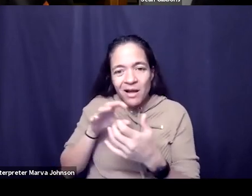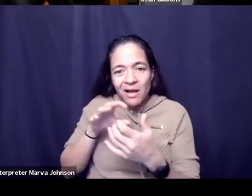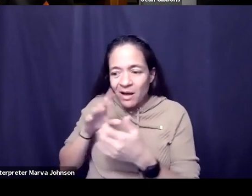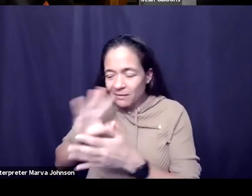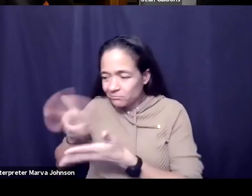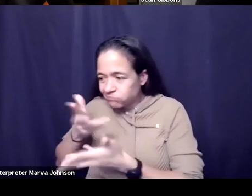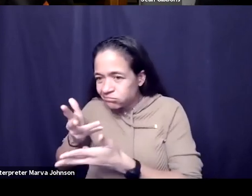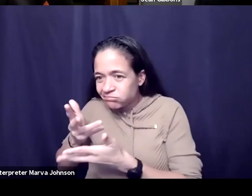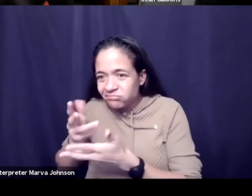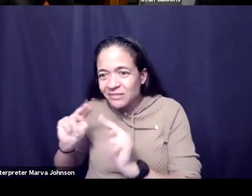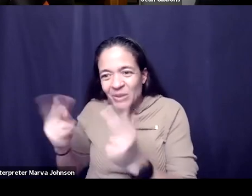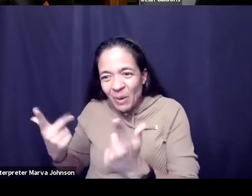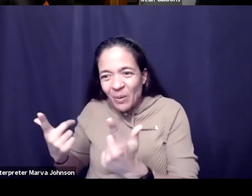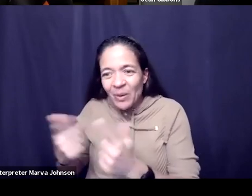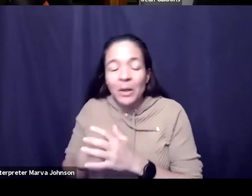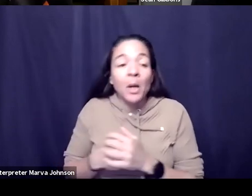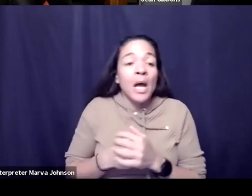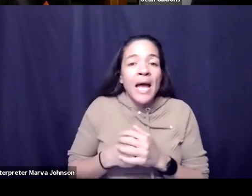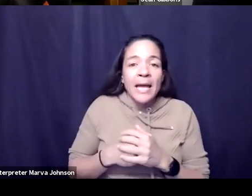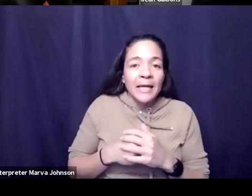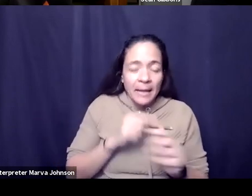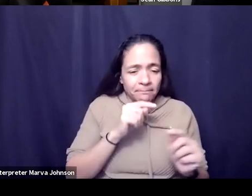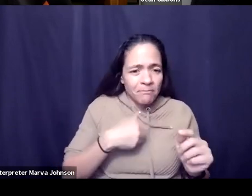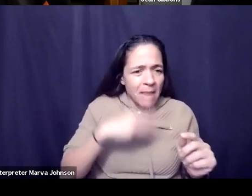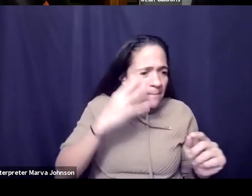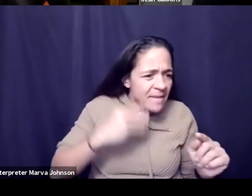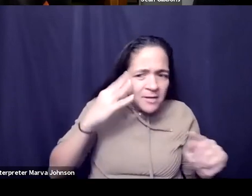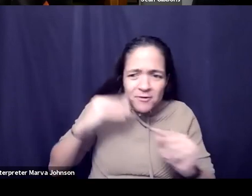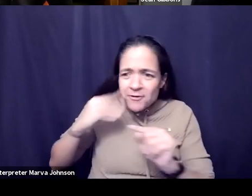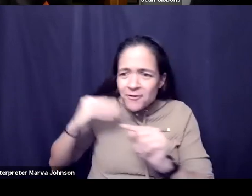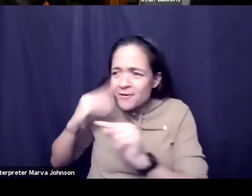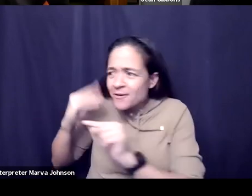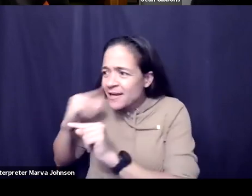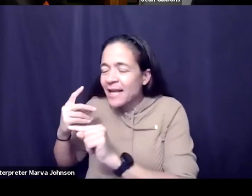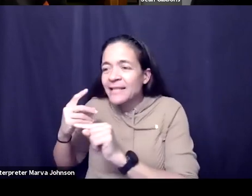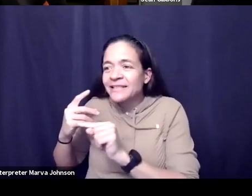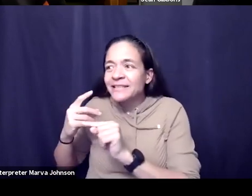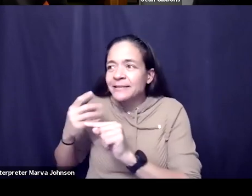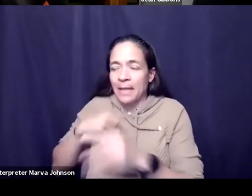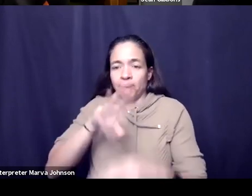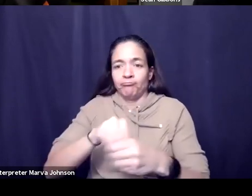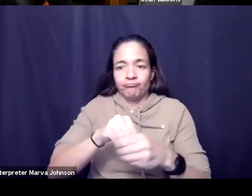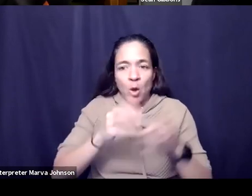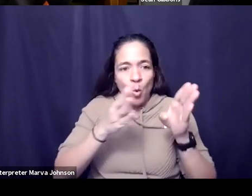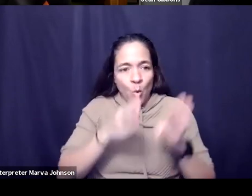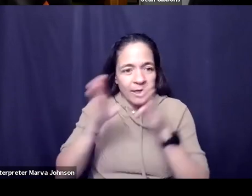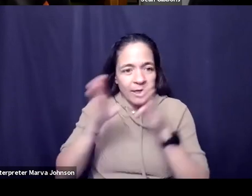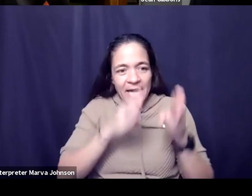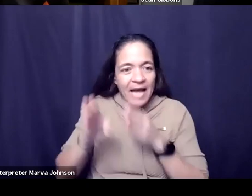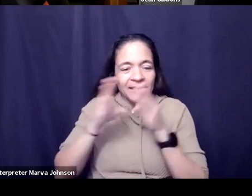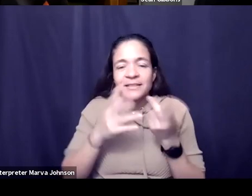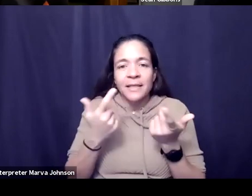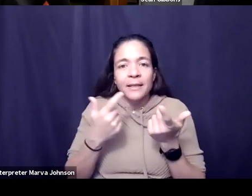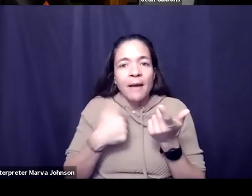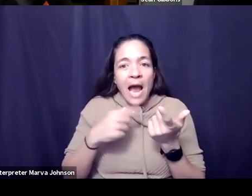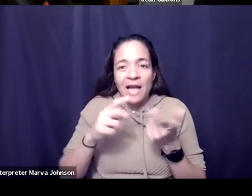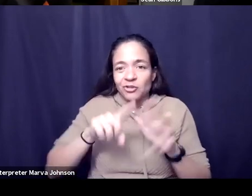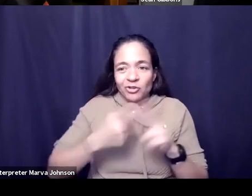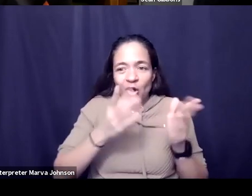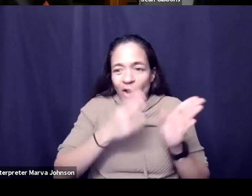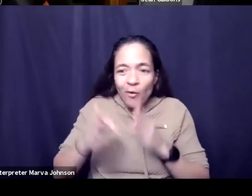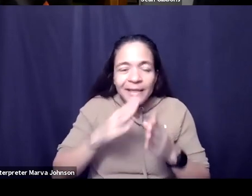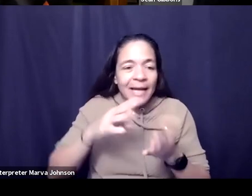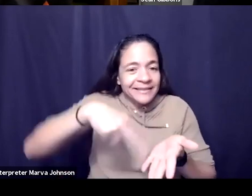of my first loves became organizing it became organizing activities it was the school dances the volunteer you know events it was the canned food